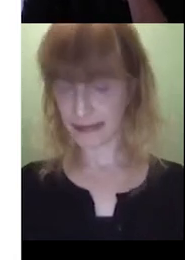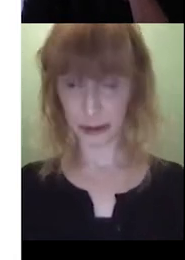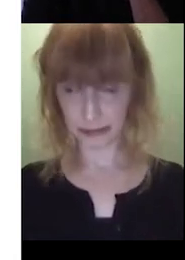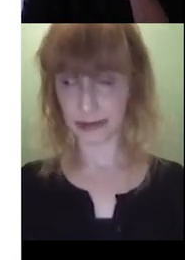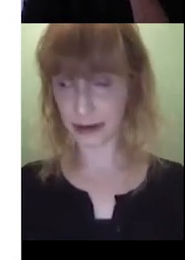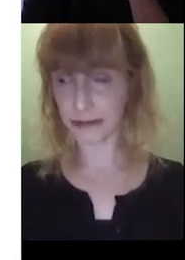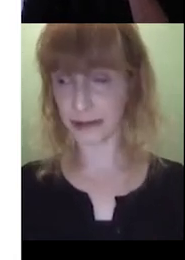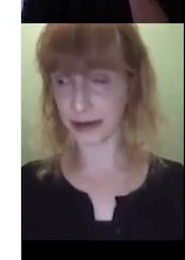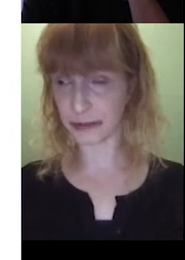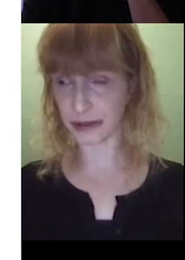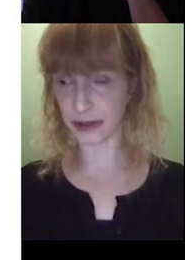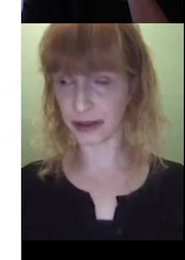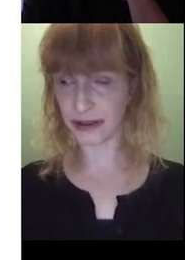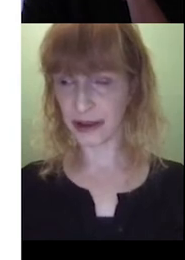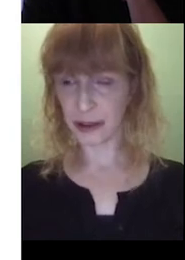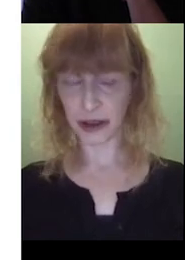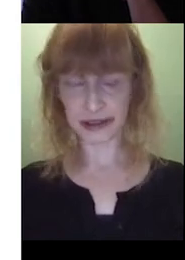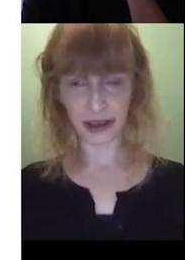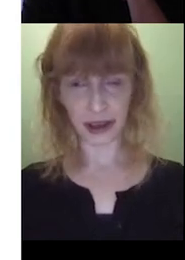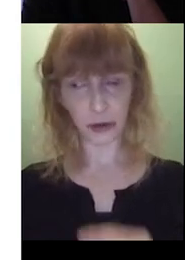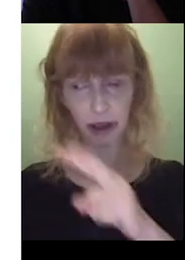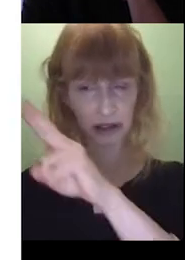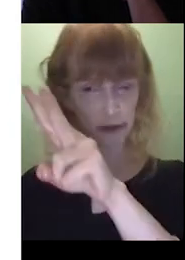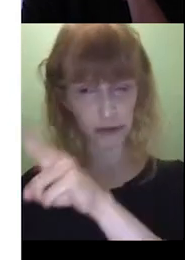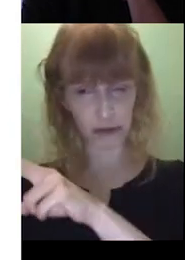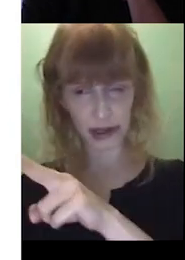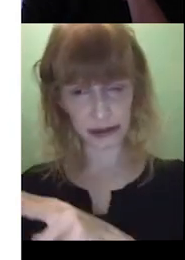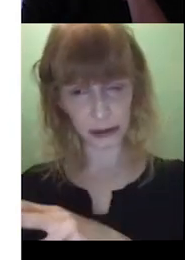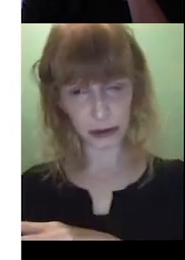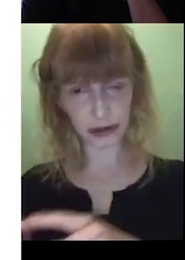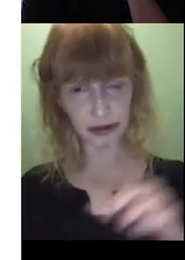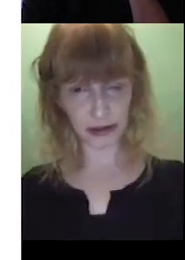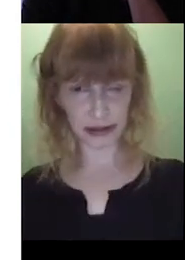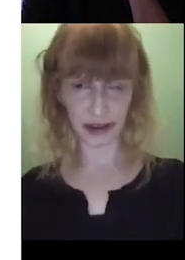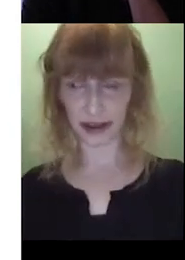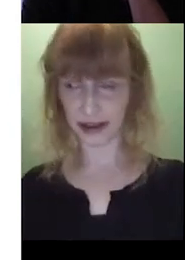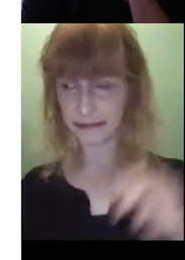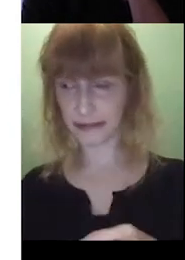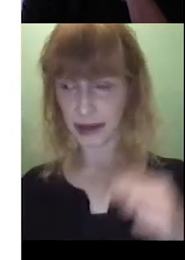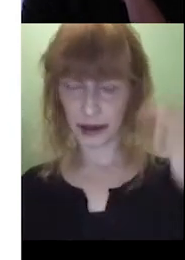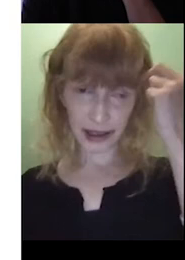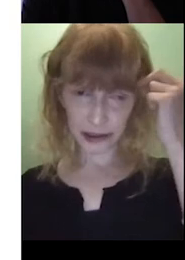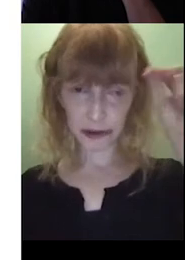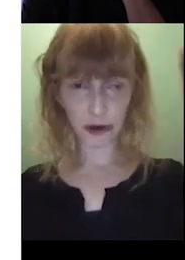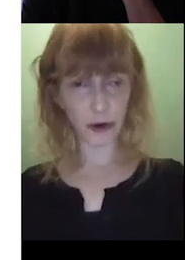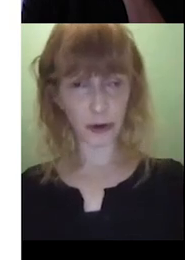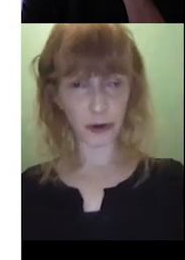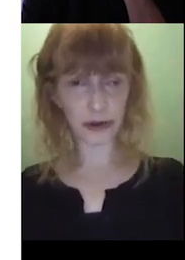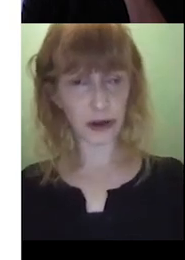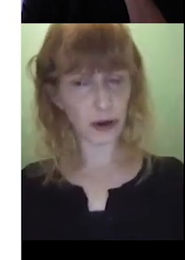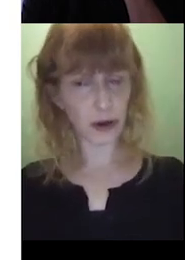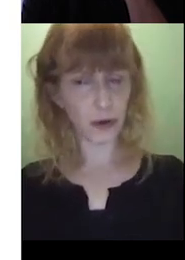is? Yeah. Yeah, absolutely. You might say, we're going to read a book today, and it's